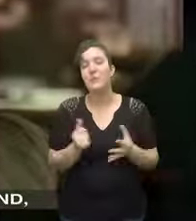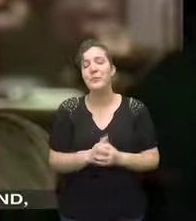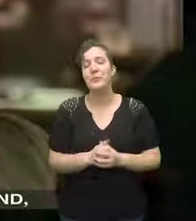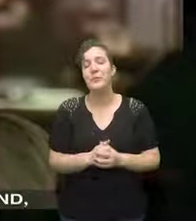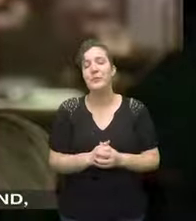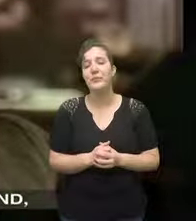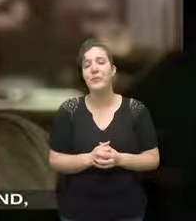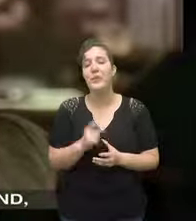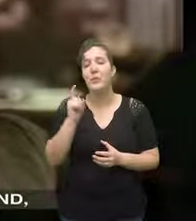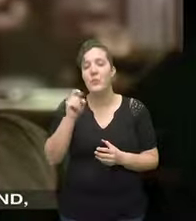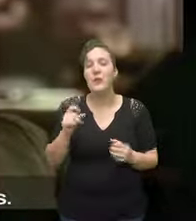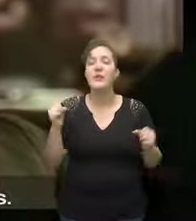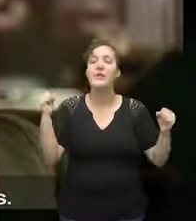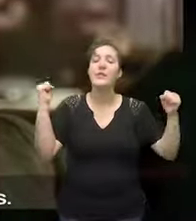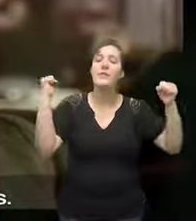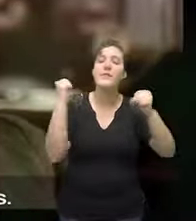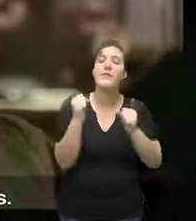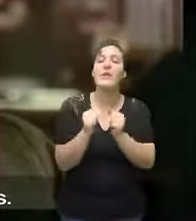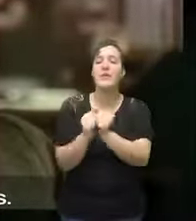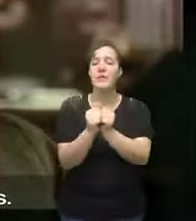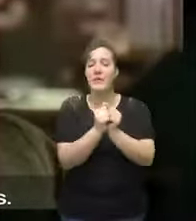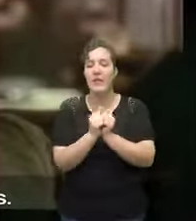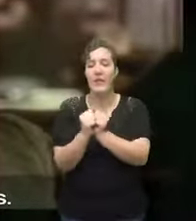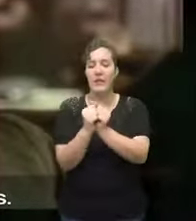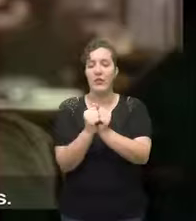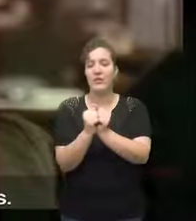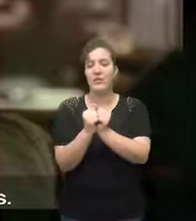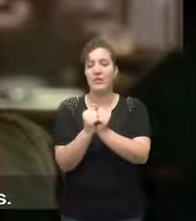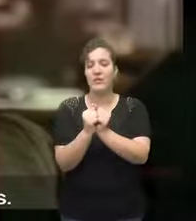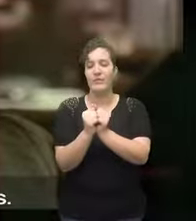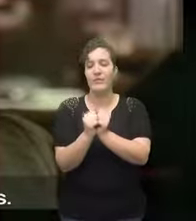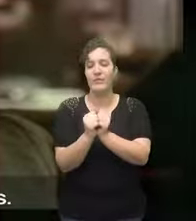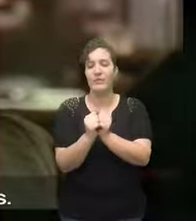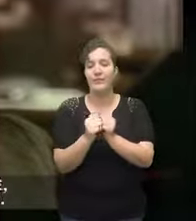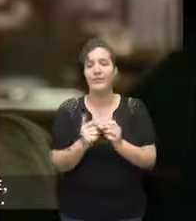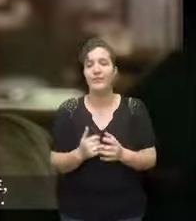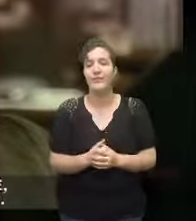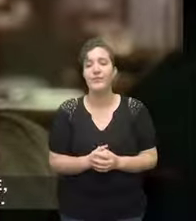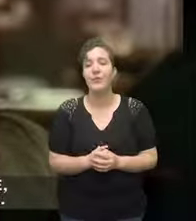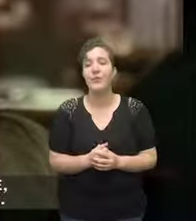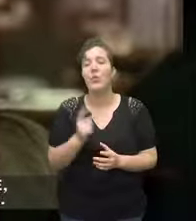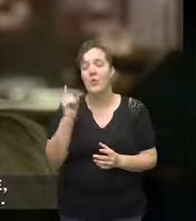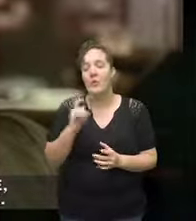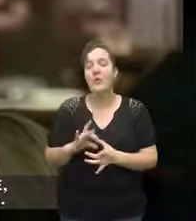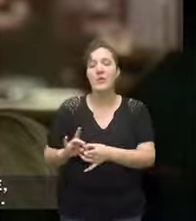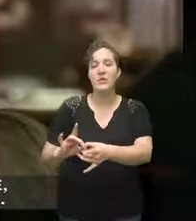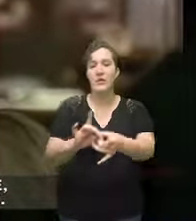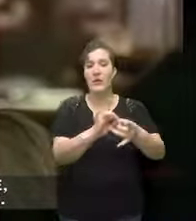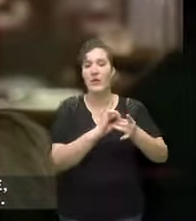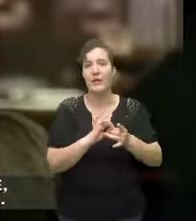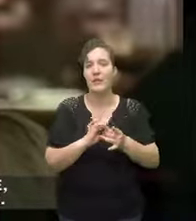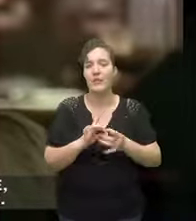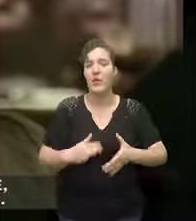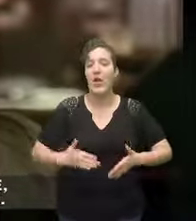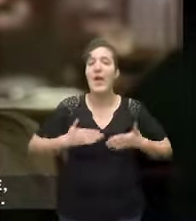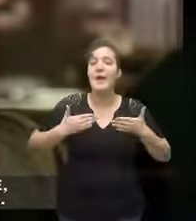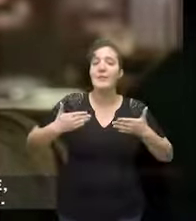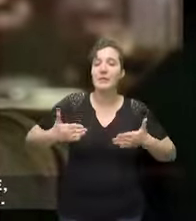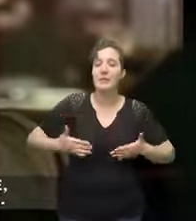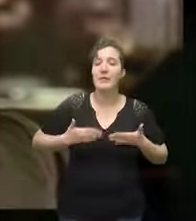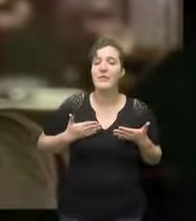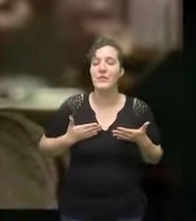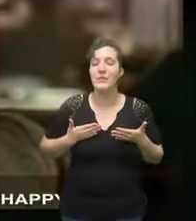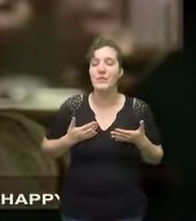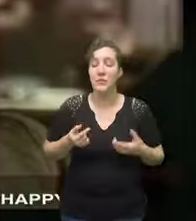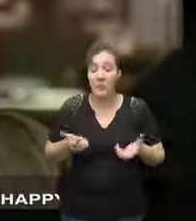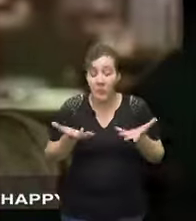quit the sword my friend put on the toga and come to Congress we fought side by side to